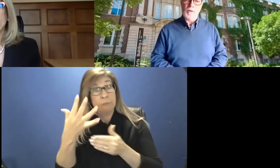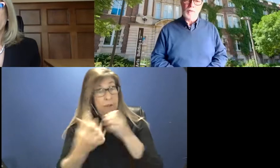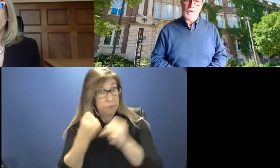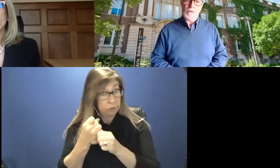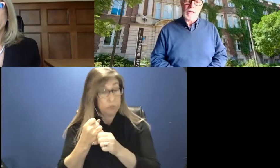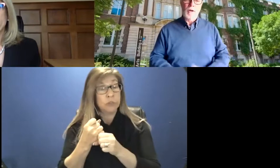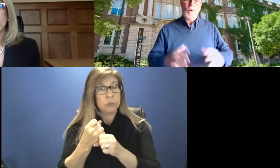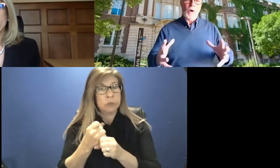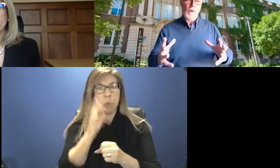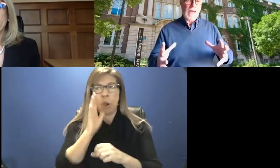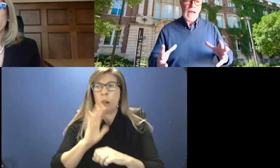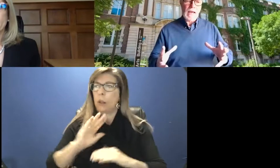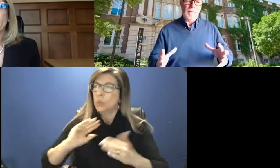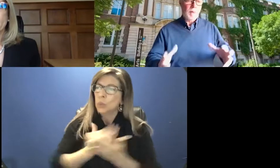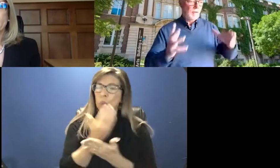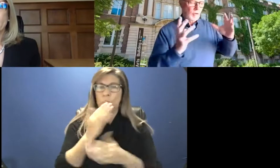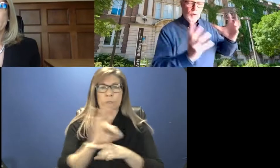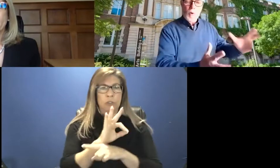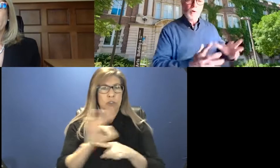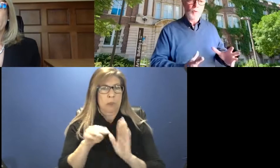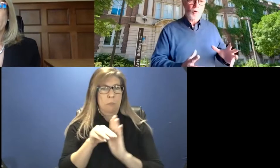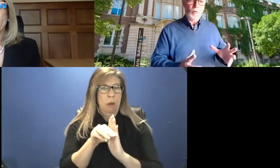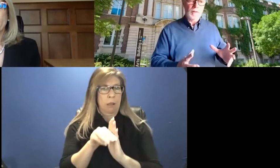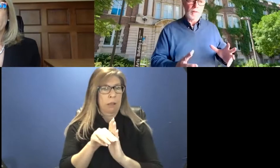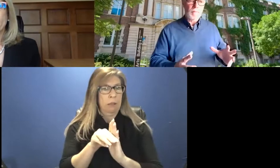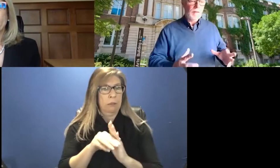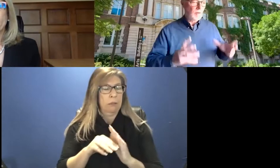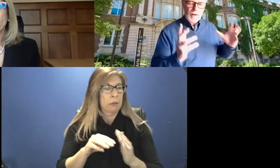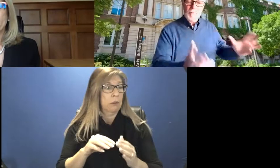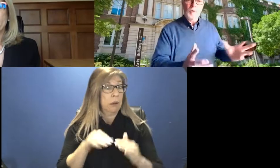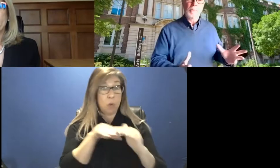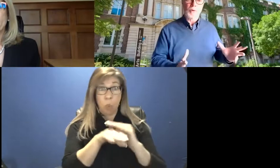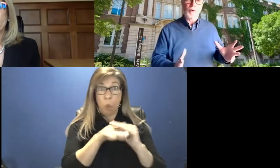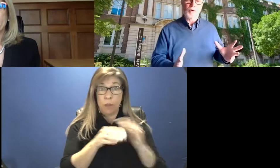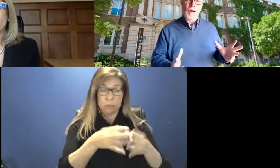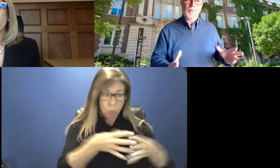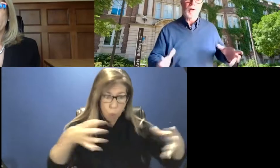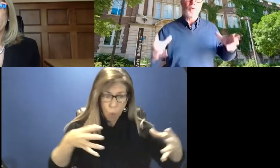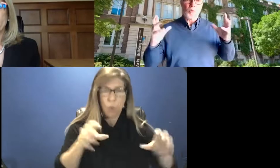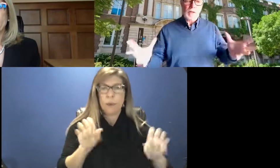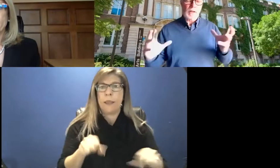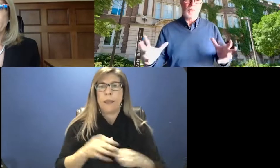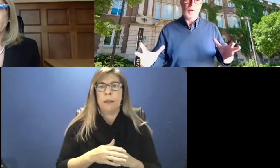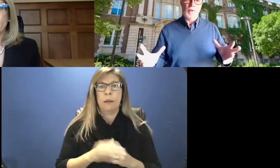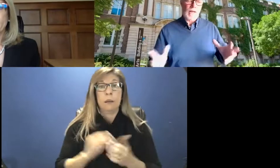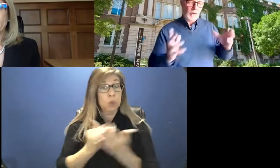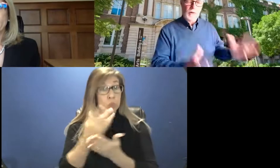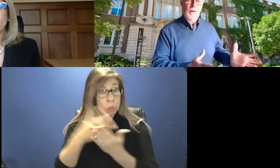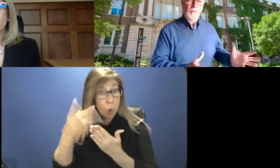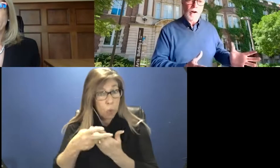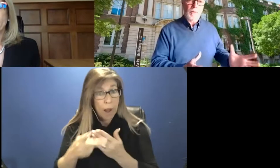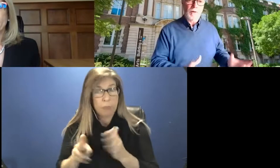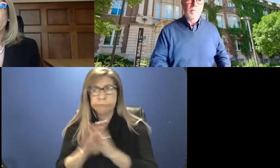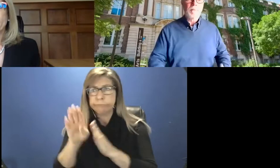model at the university where we can grow our enrollment, develop new programs, really contribute to that